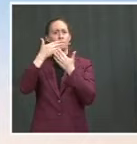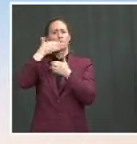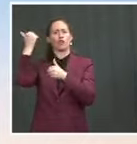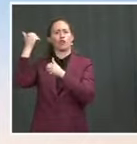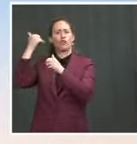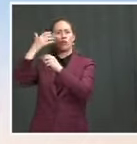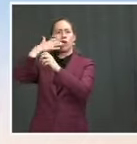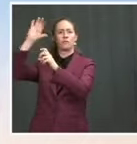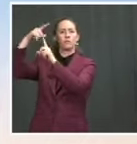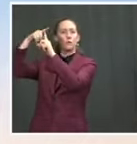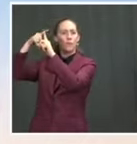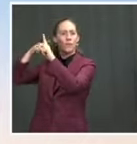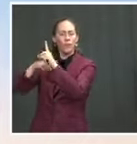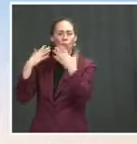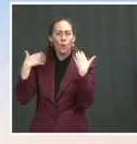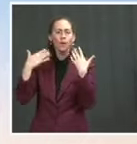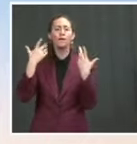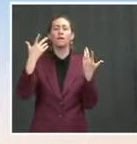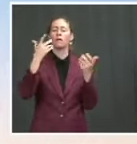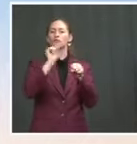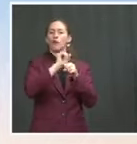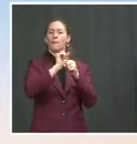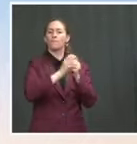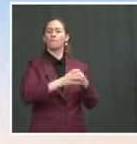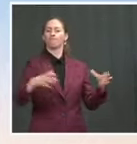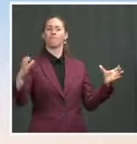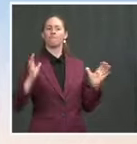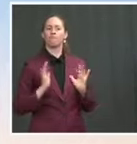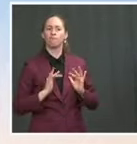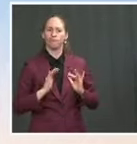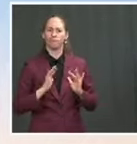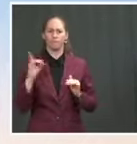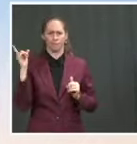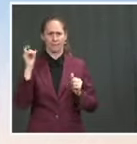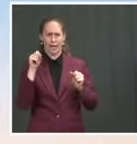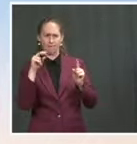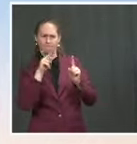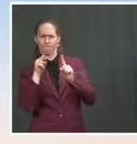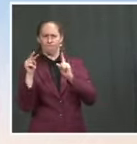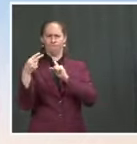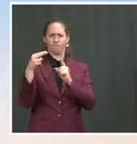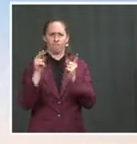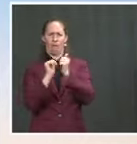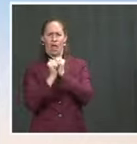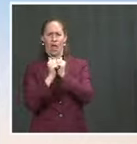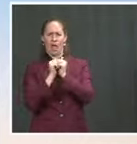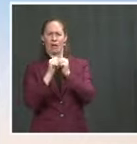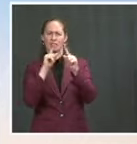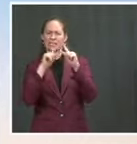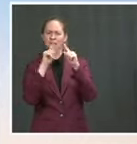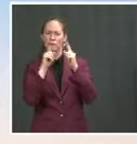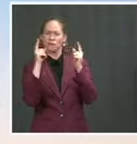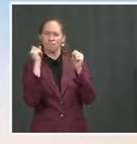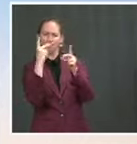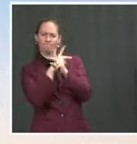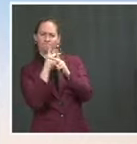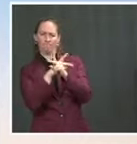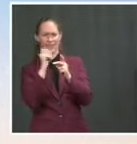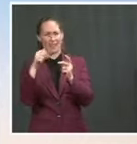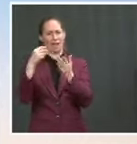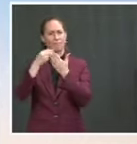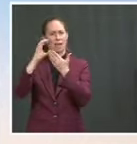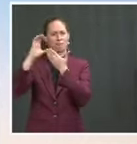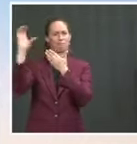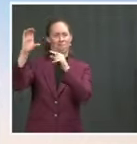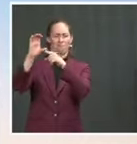as well. And his view is that there are plenty of ways to pay for these proposals, plenty of ways that will not leave the burden on any